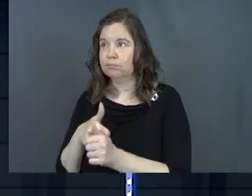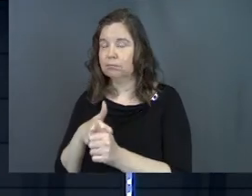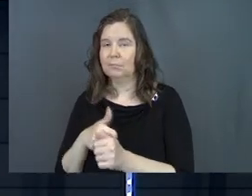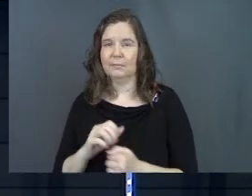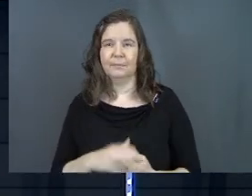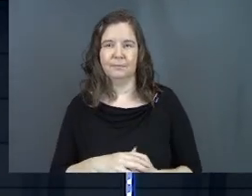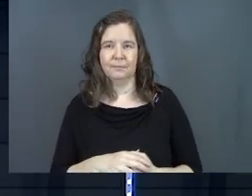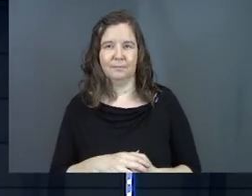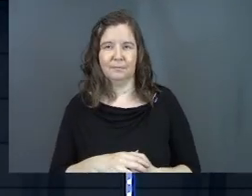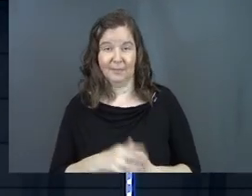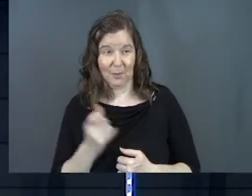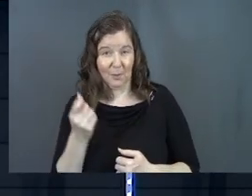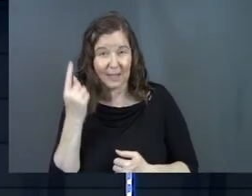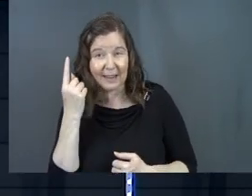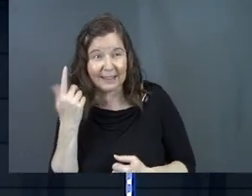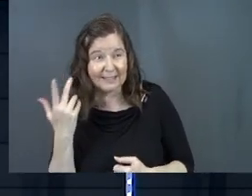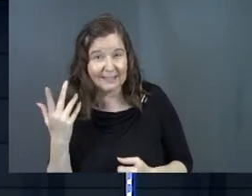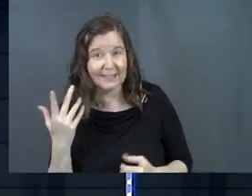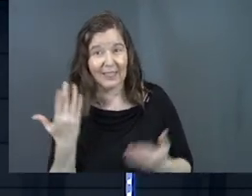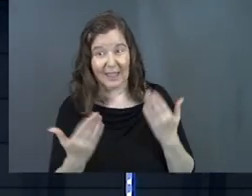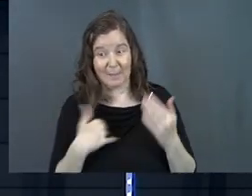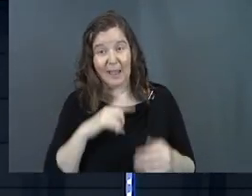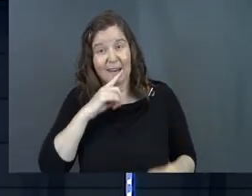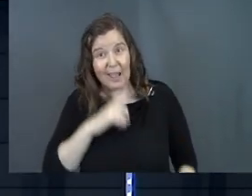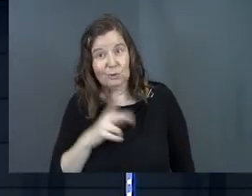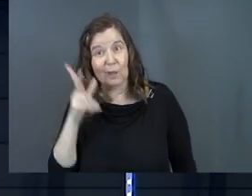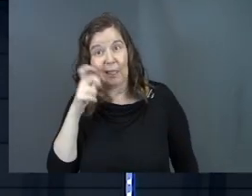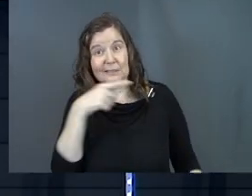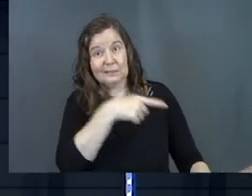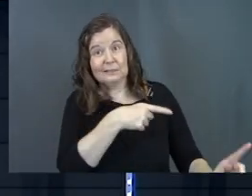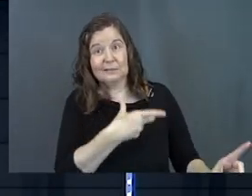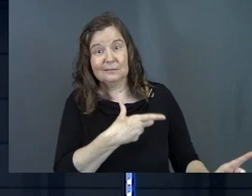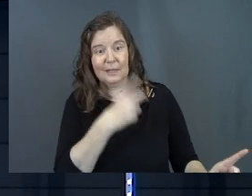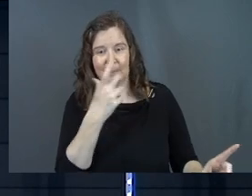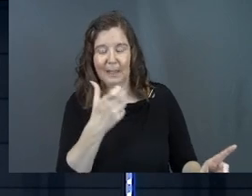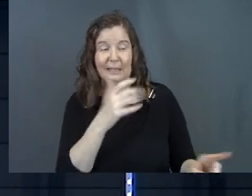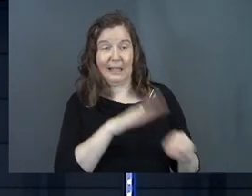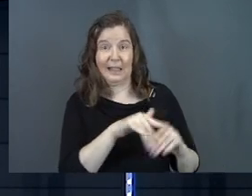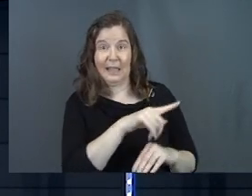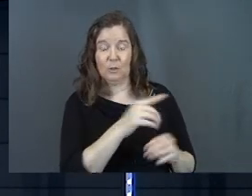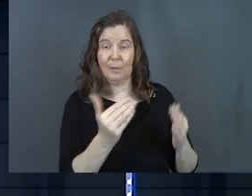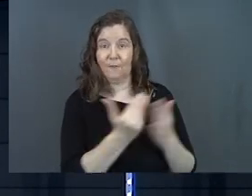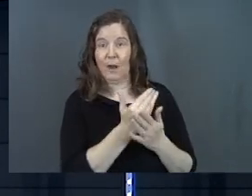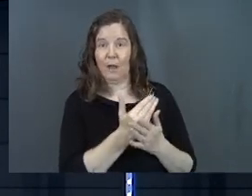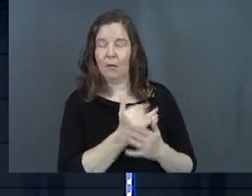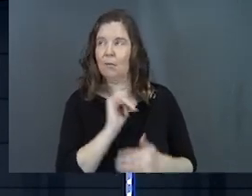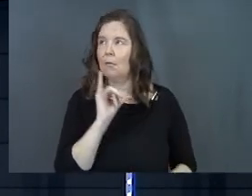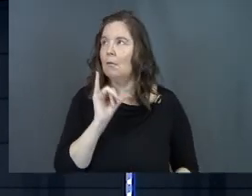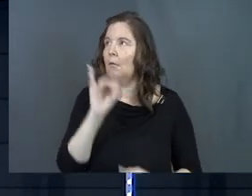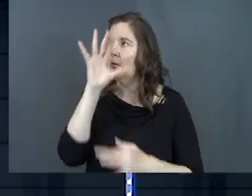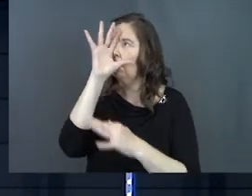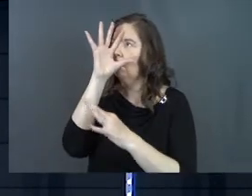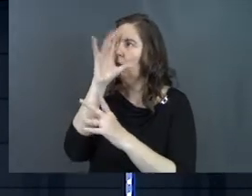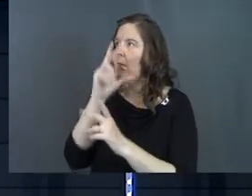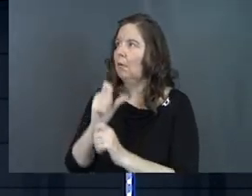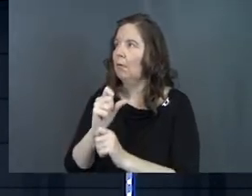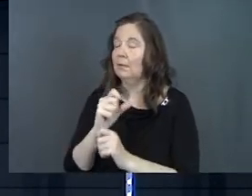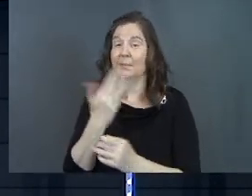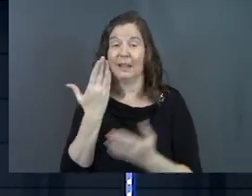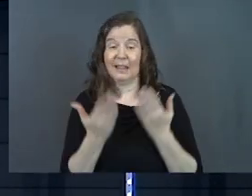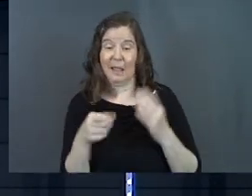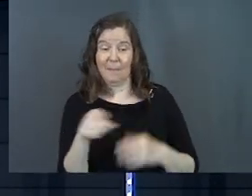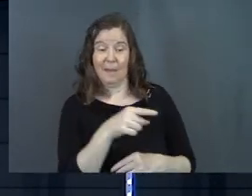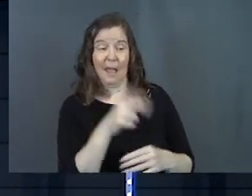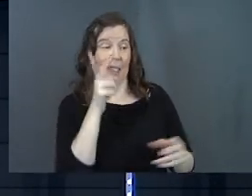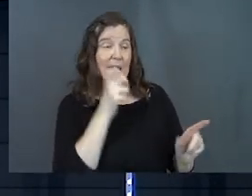humor in this passage. Are you getting it? They might actually listen because at least it would be fresh. At least it would be new. God says,